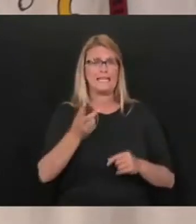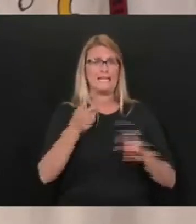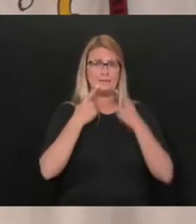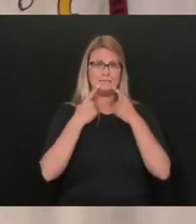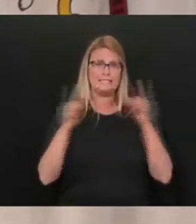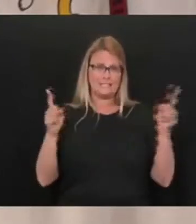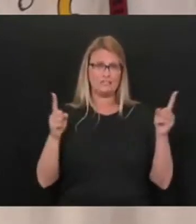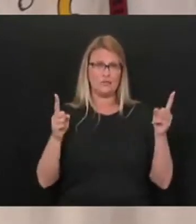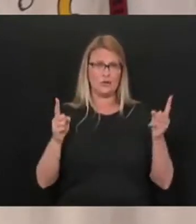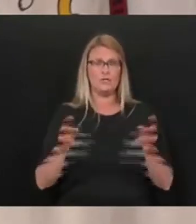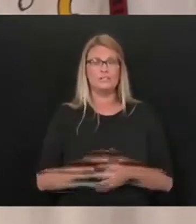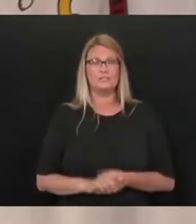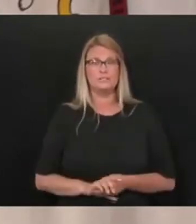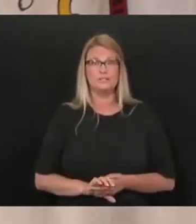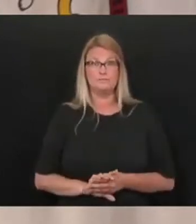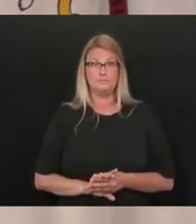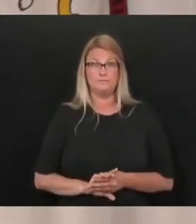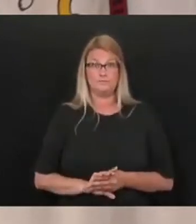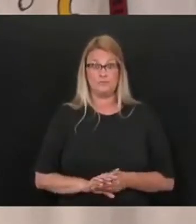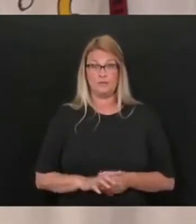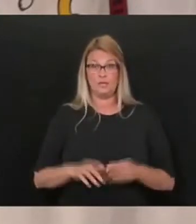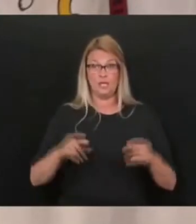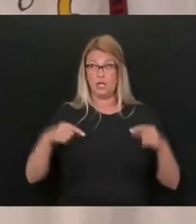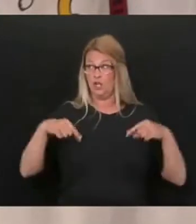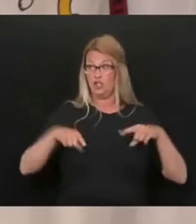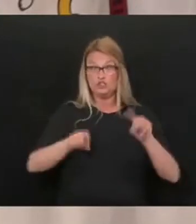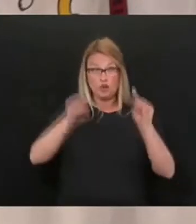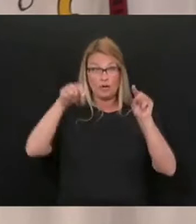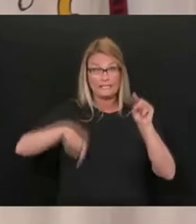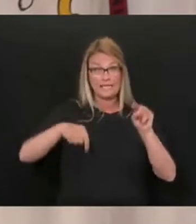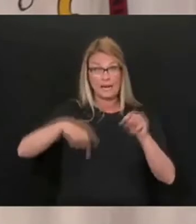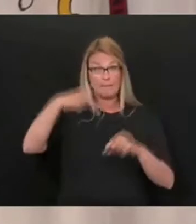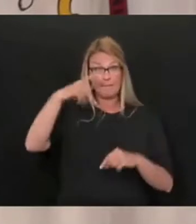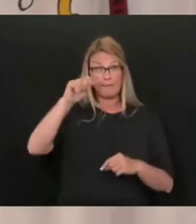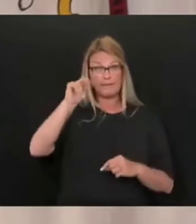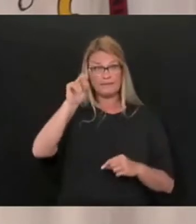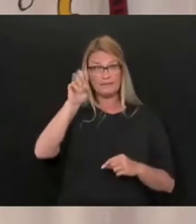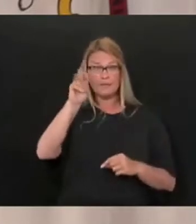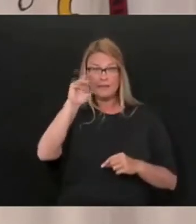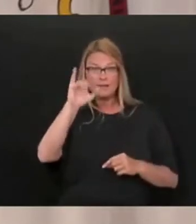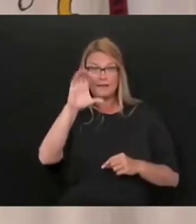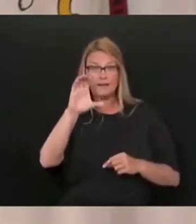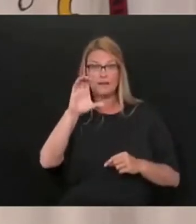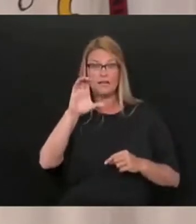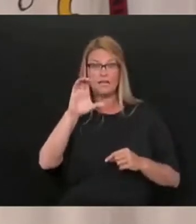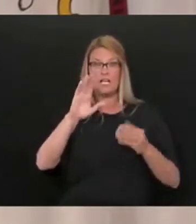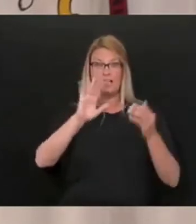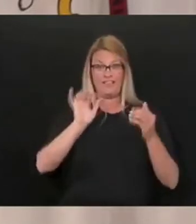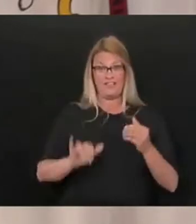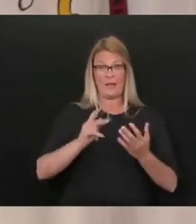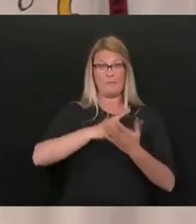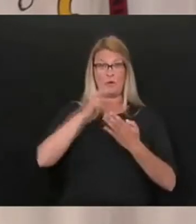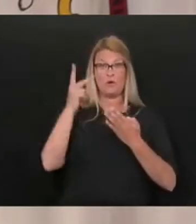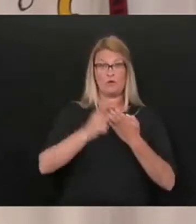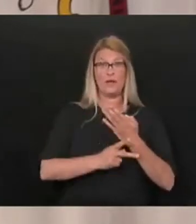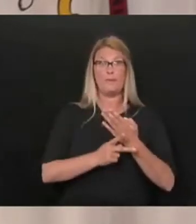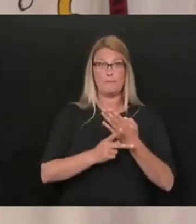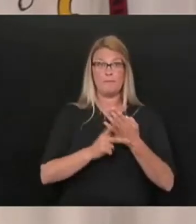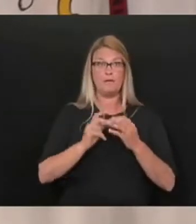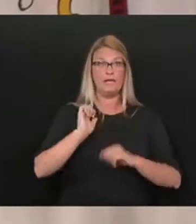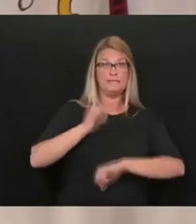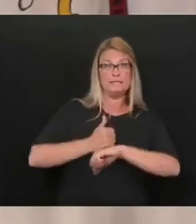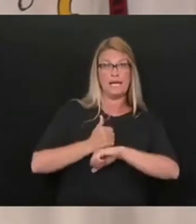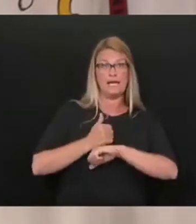Although this pandemic, all, I mean, throughout all this pandemic, communities in schools program has set an example of how to